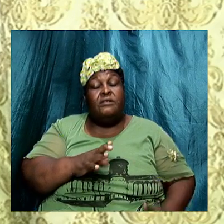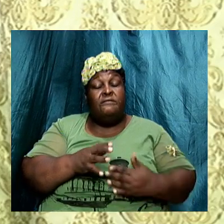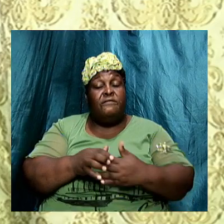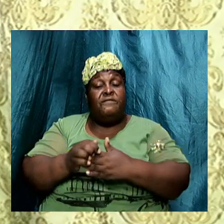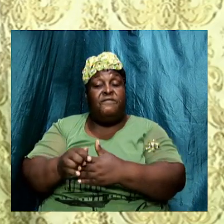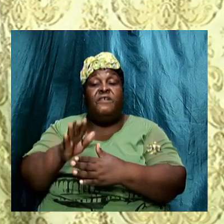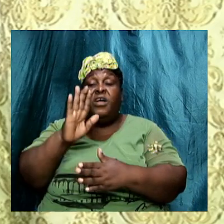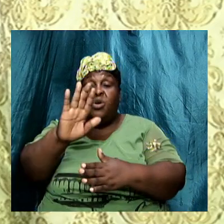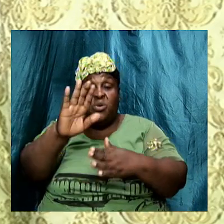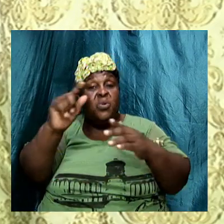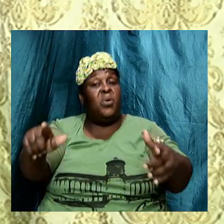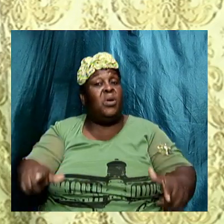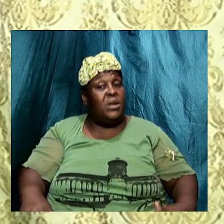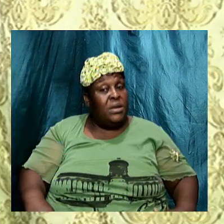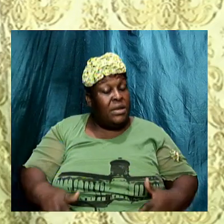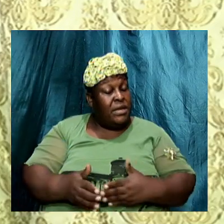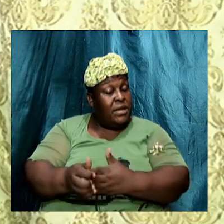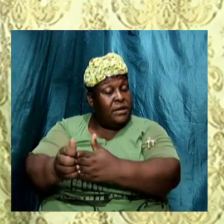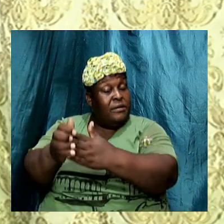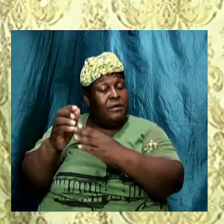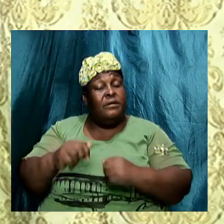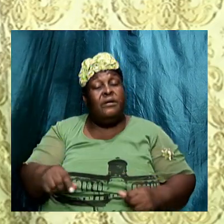As he follows Christ